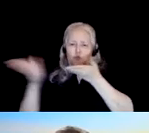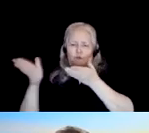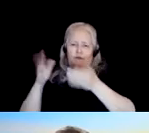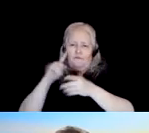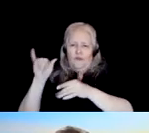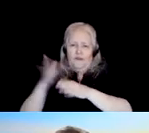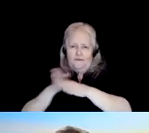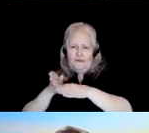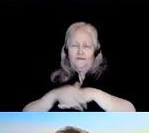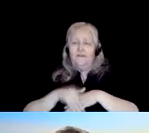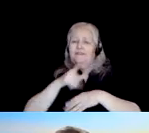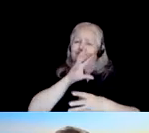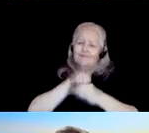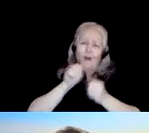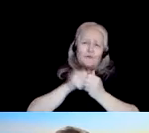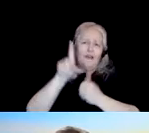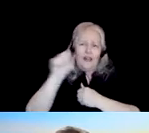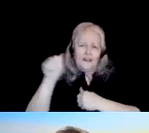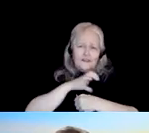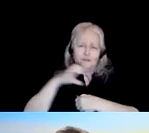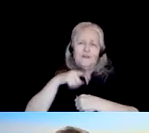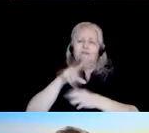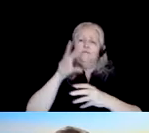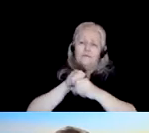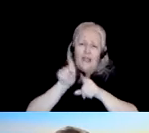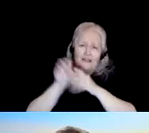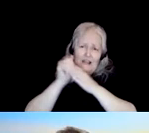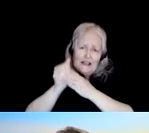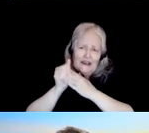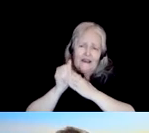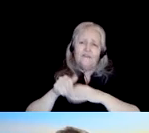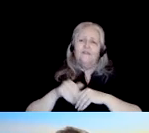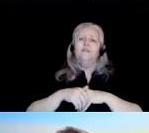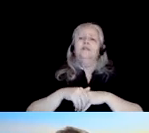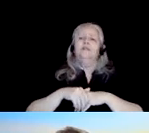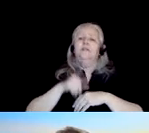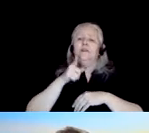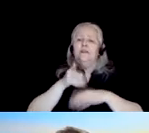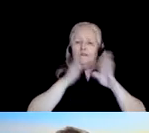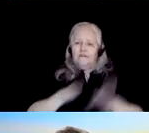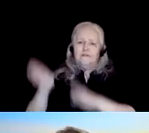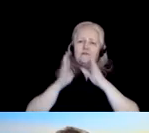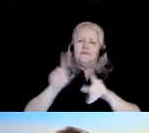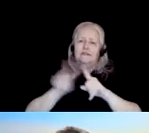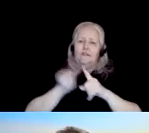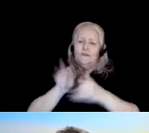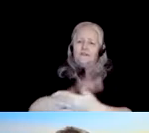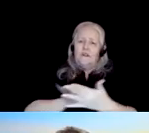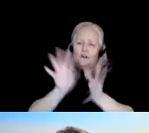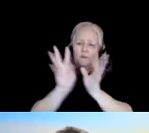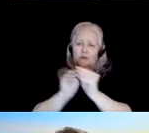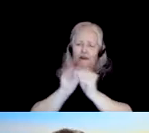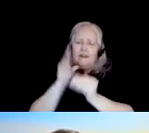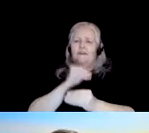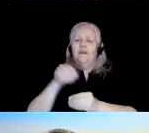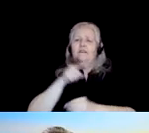LSA committees and as part of its leadership, as an organizer of scholarly meetings and a member of editorial